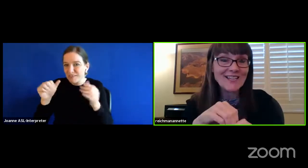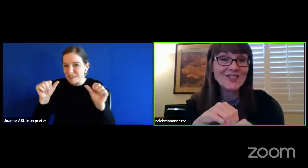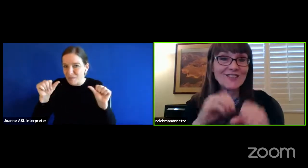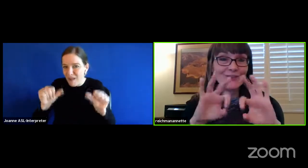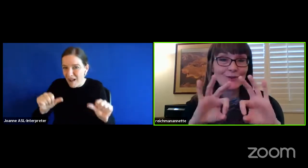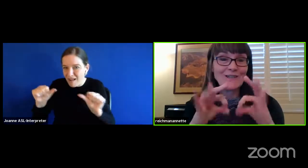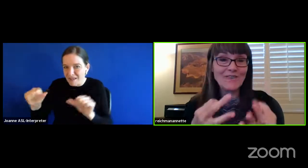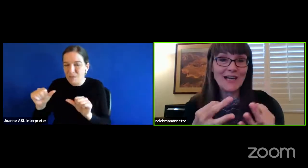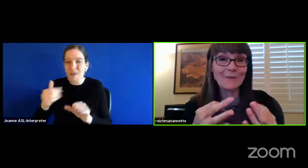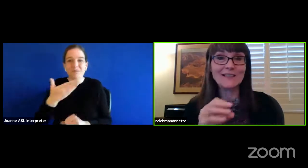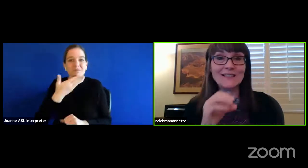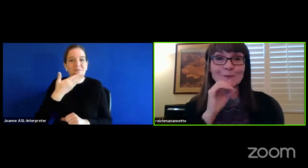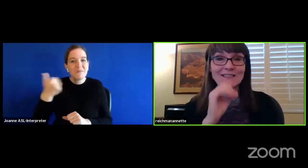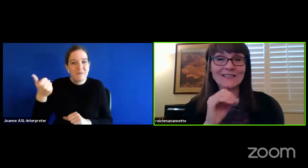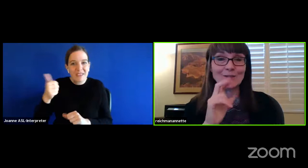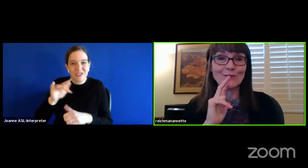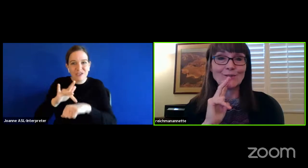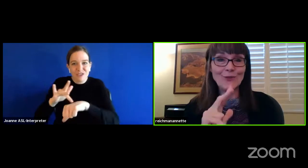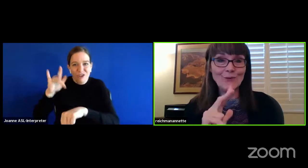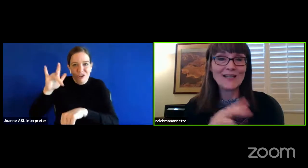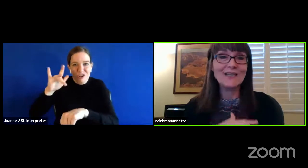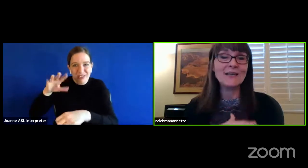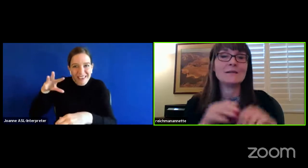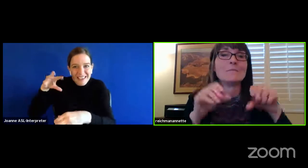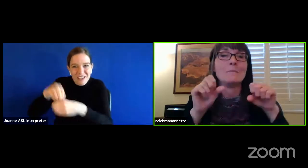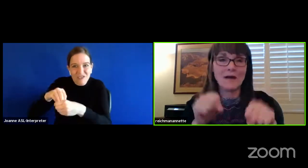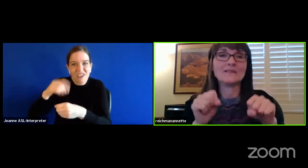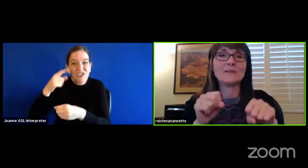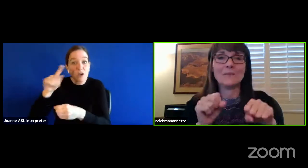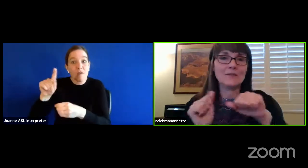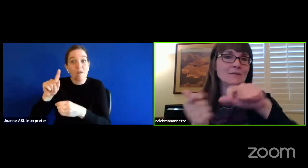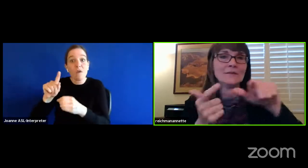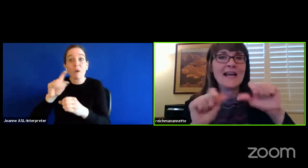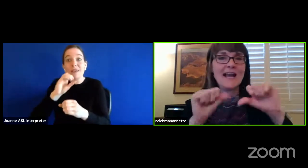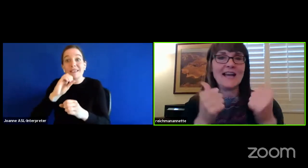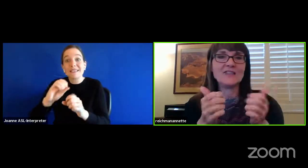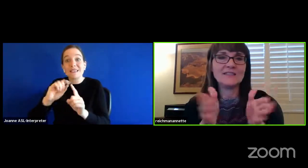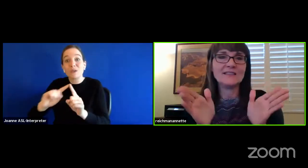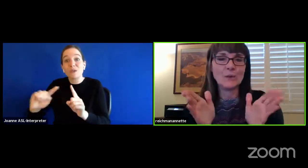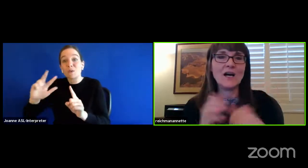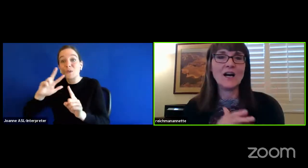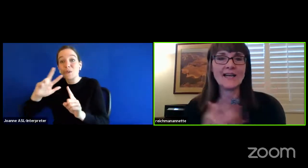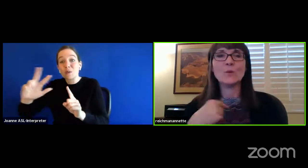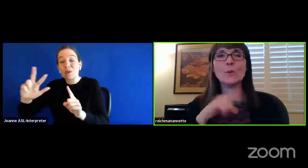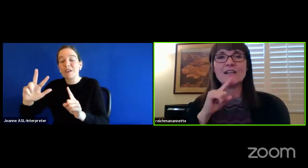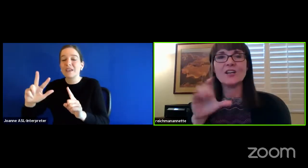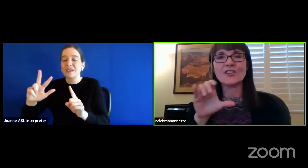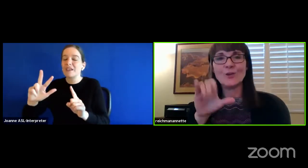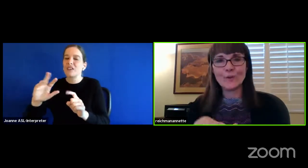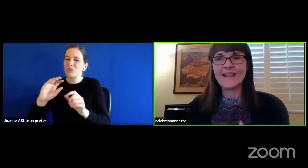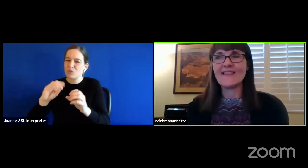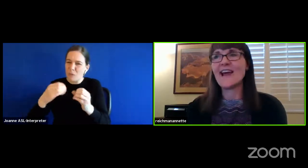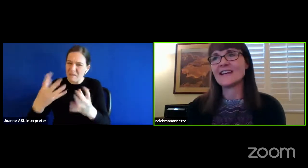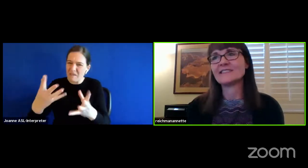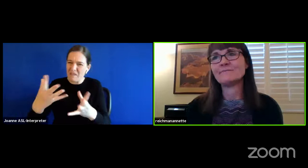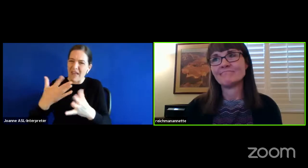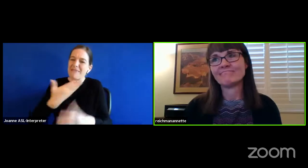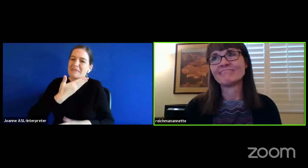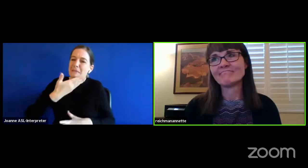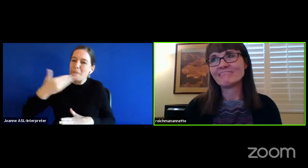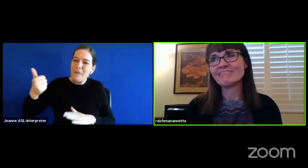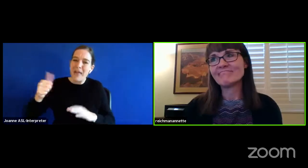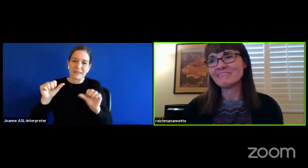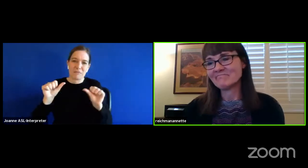intervention to have families with zero to three possible agency-wide. We are doing that.